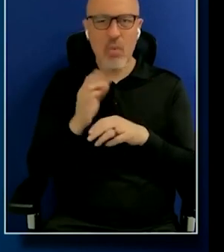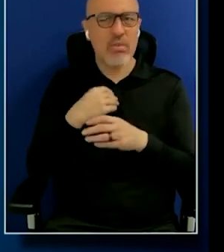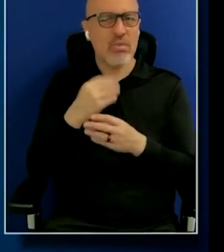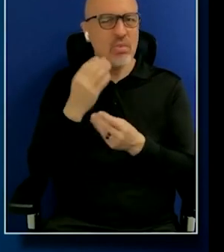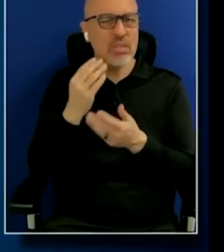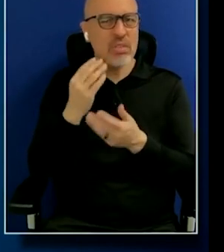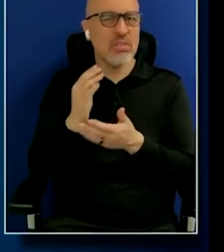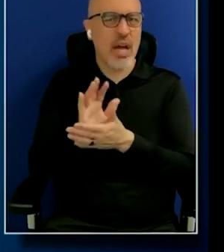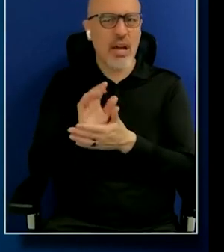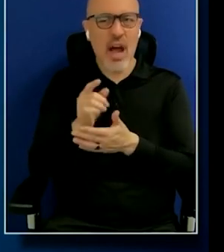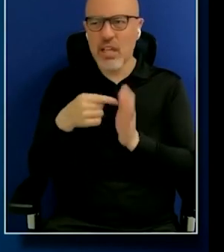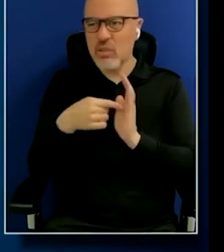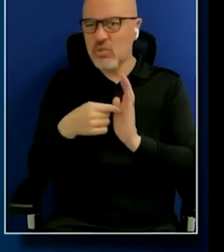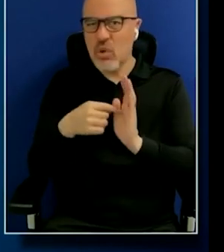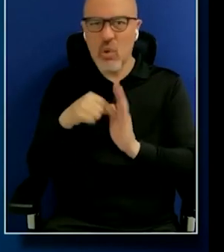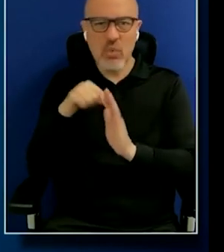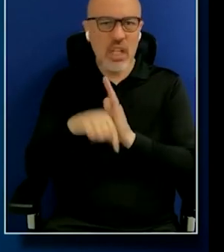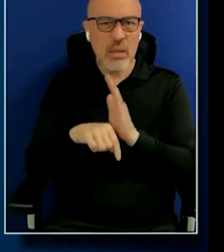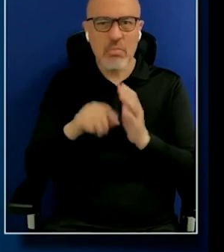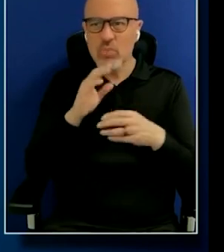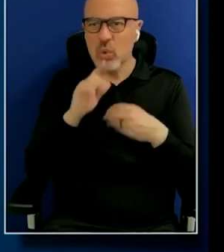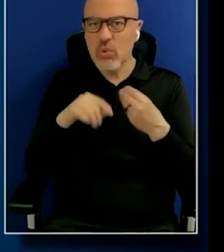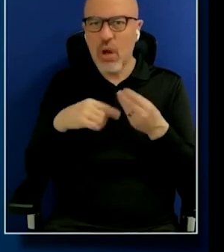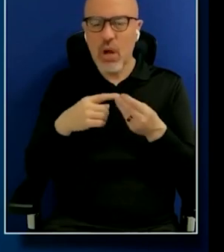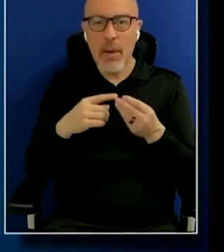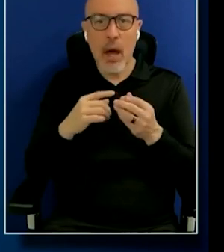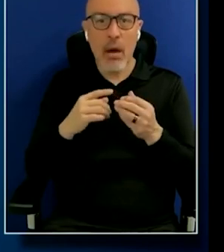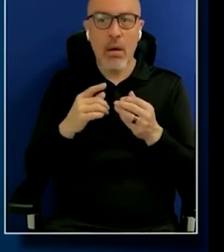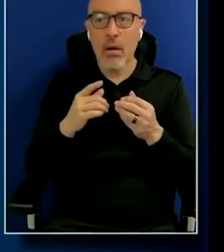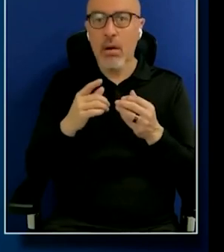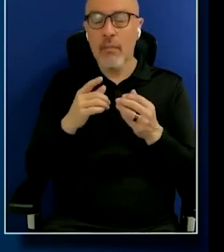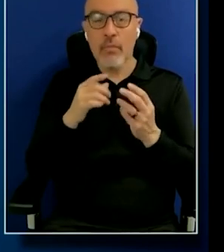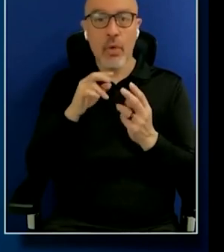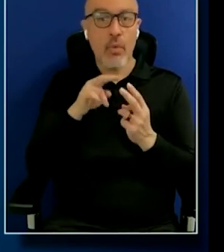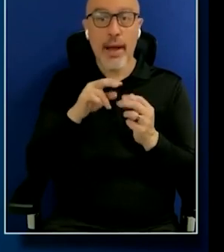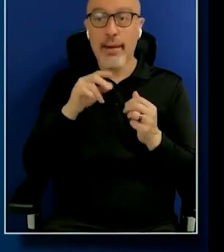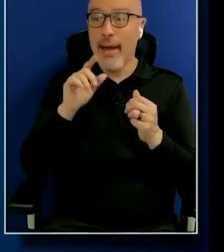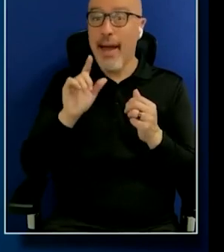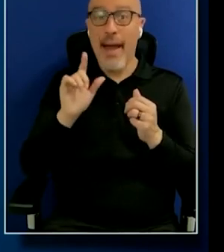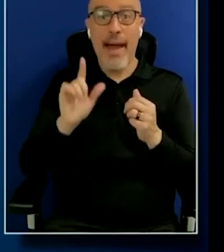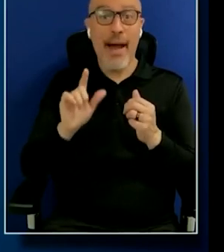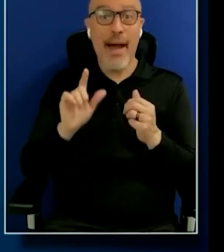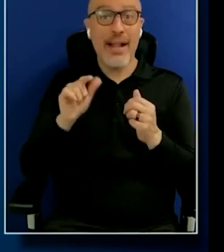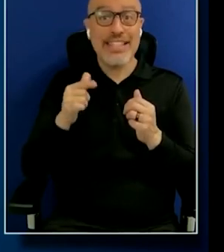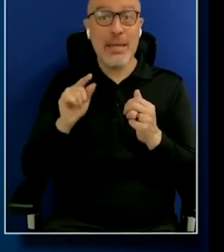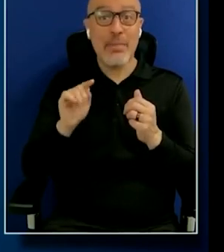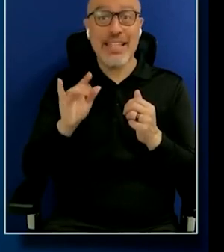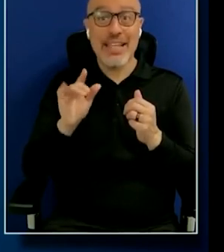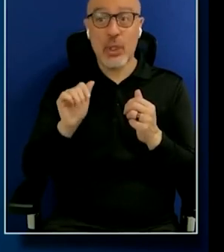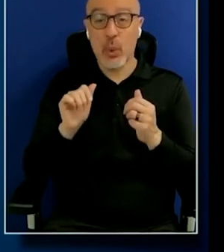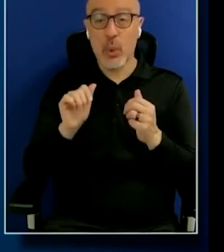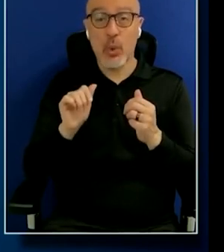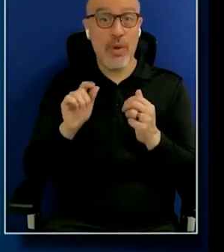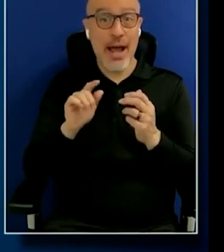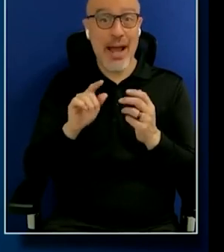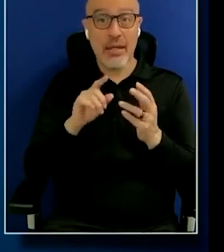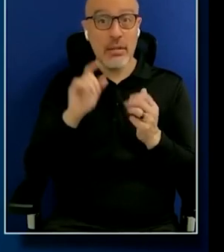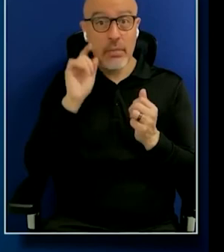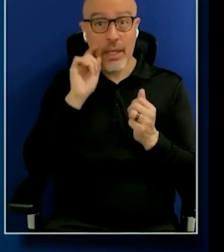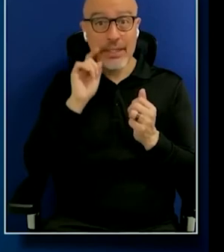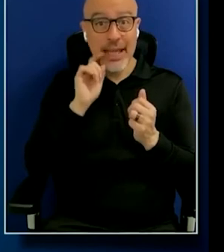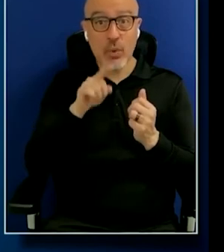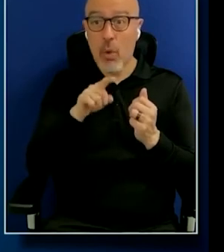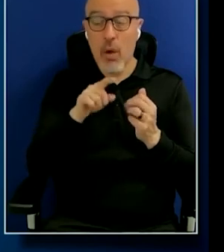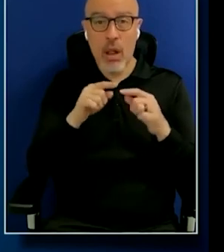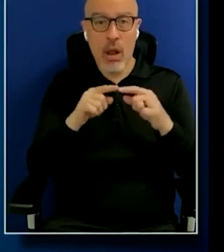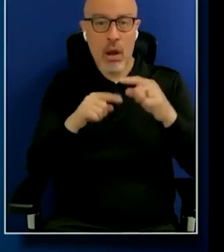deeper, like, talk about how non-monolithic the LGBTQ plus community as an asexual, as an asexual. Like, it's